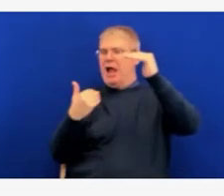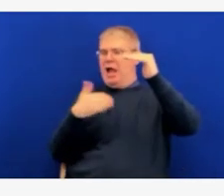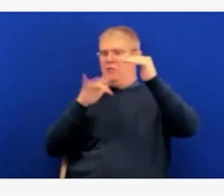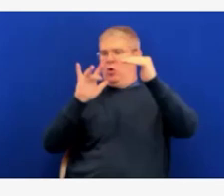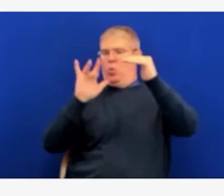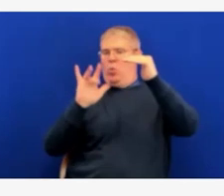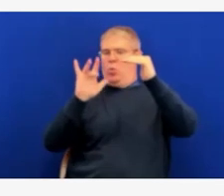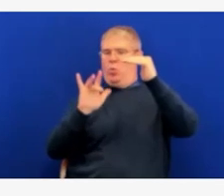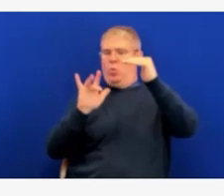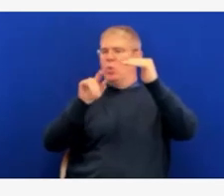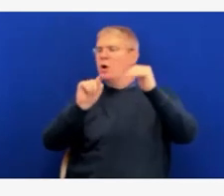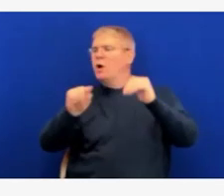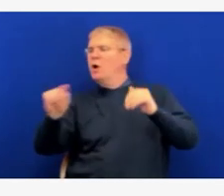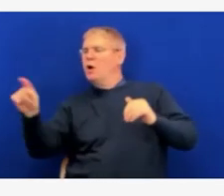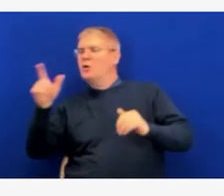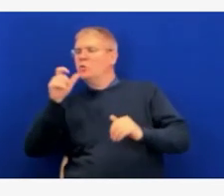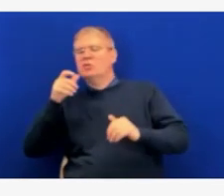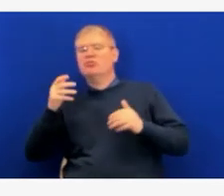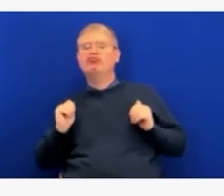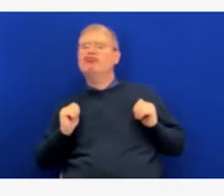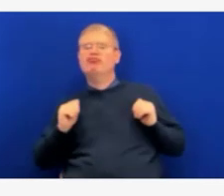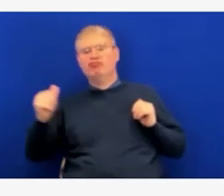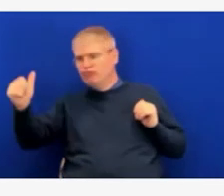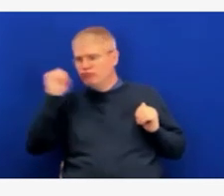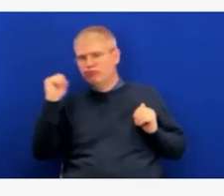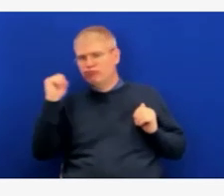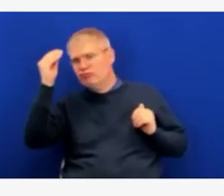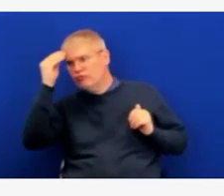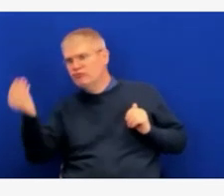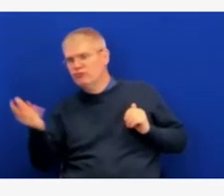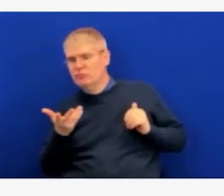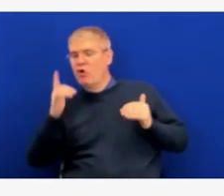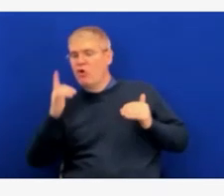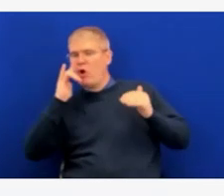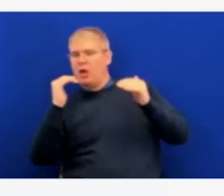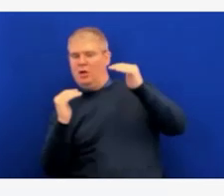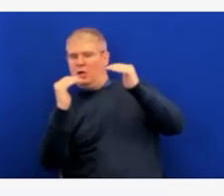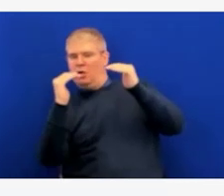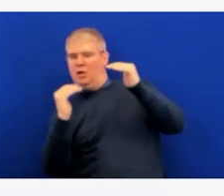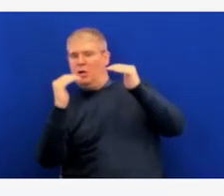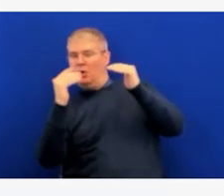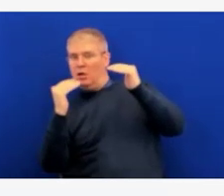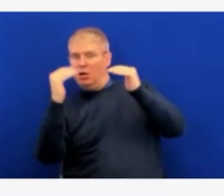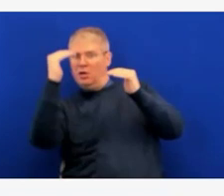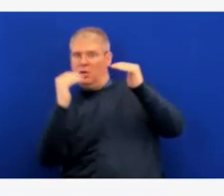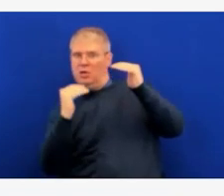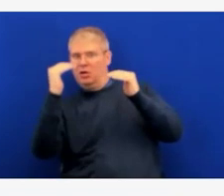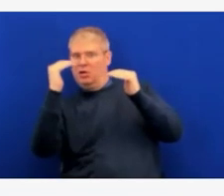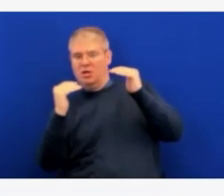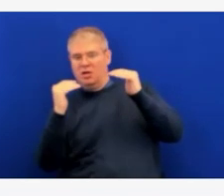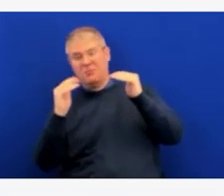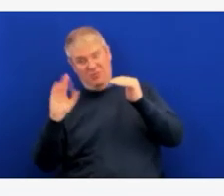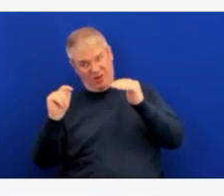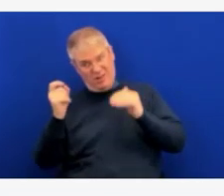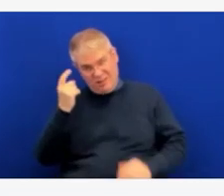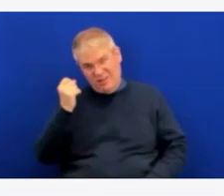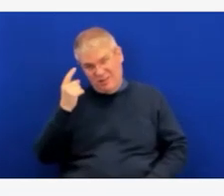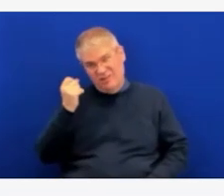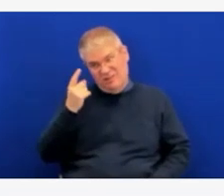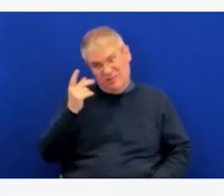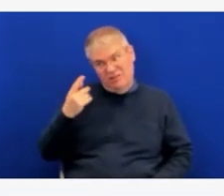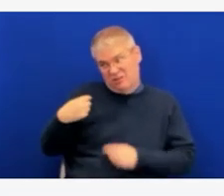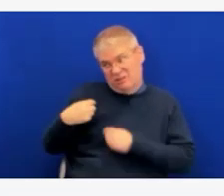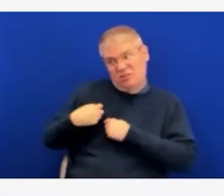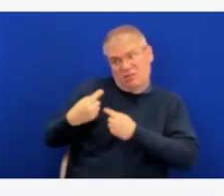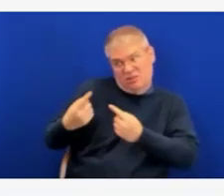certainly hit record levels, and we certainly saw things we did not want to see in the last few months. Absolutely. Thank you so much.